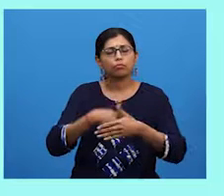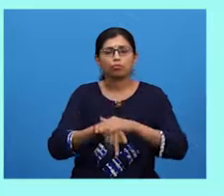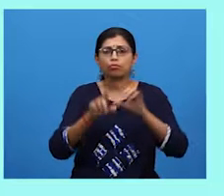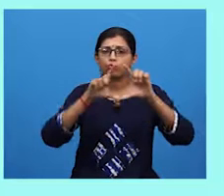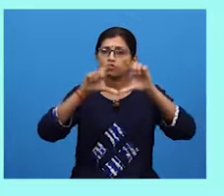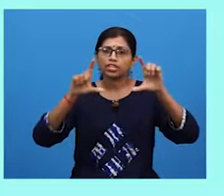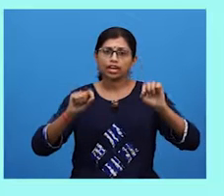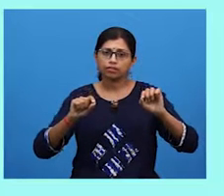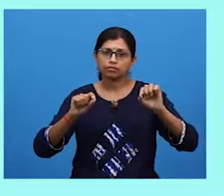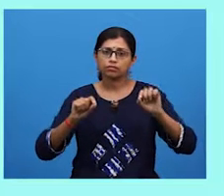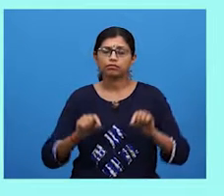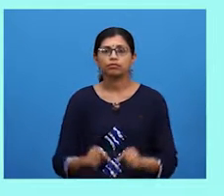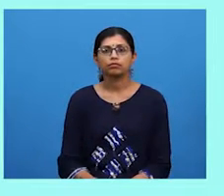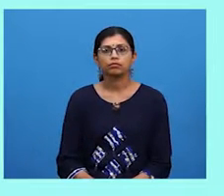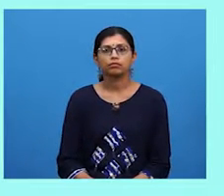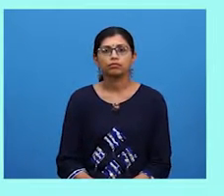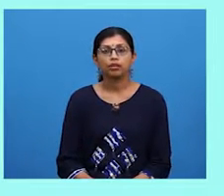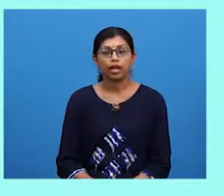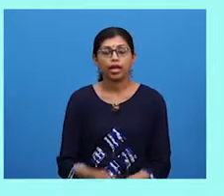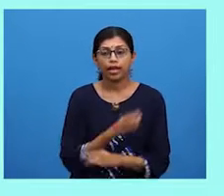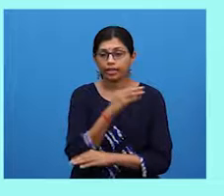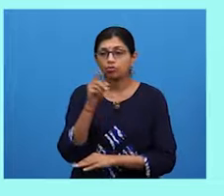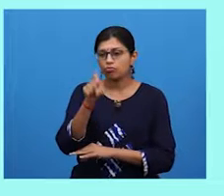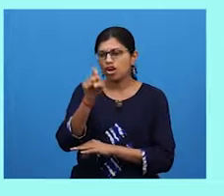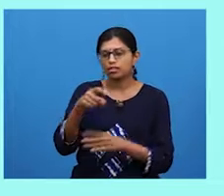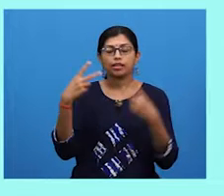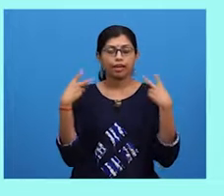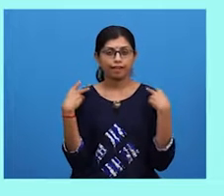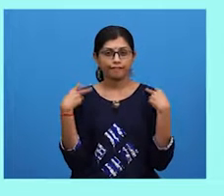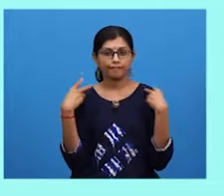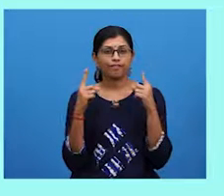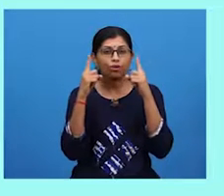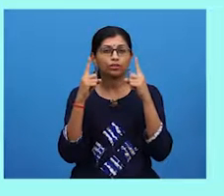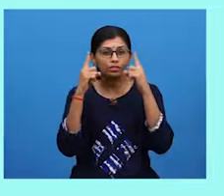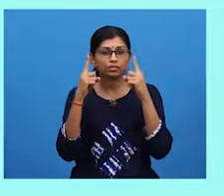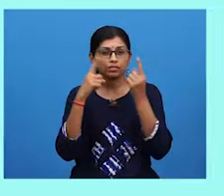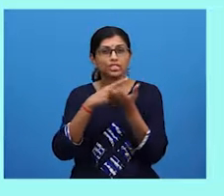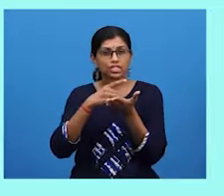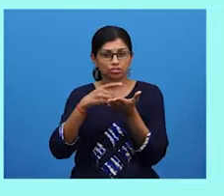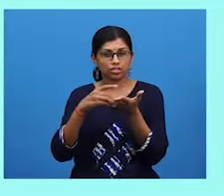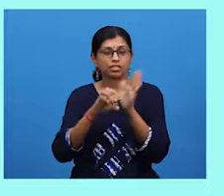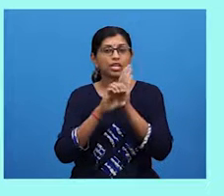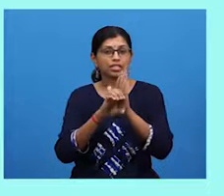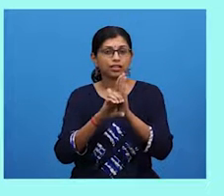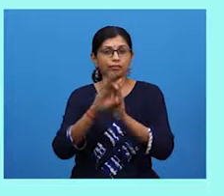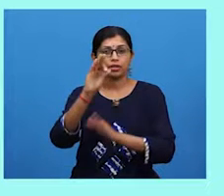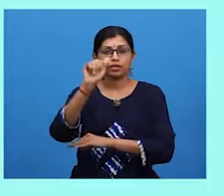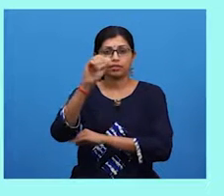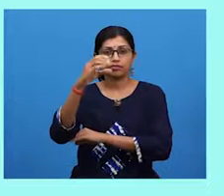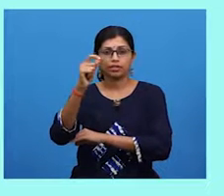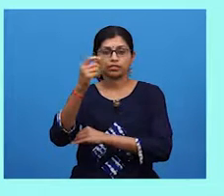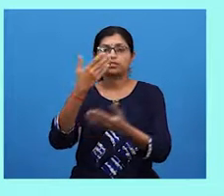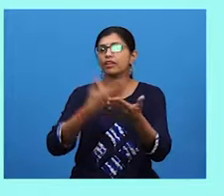responses should be supported by details, examples, facts and evidences.